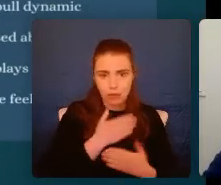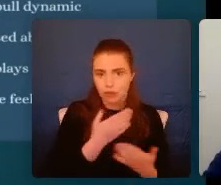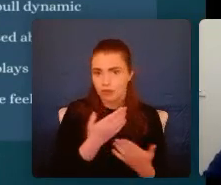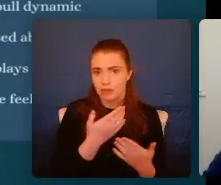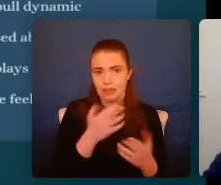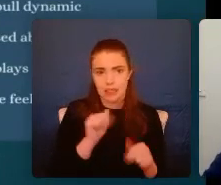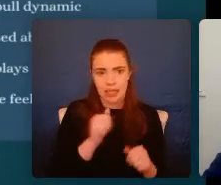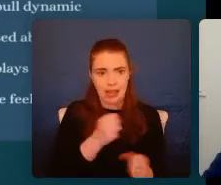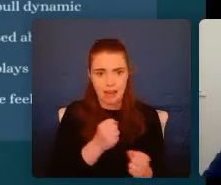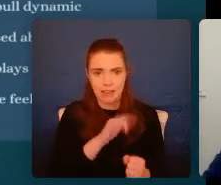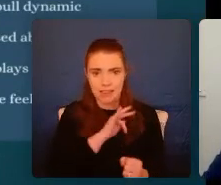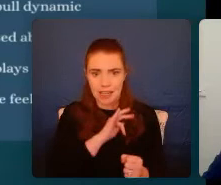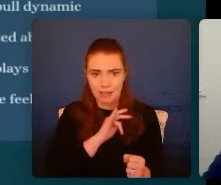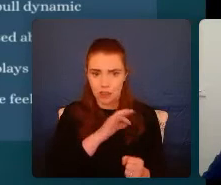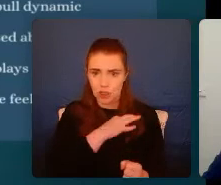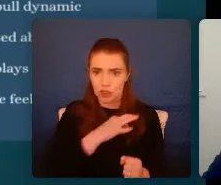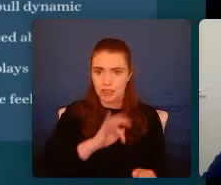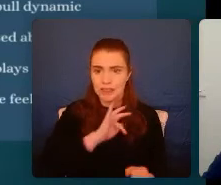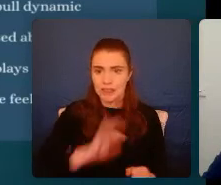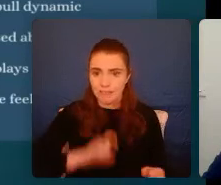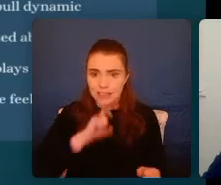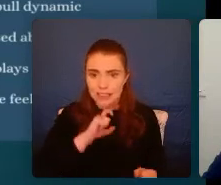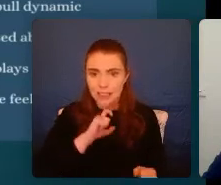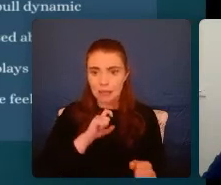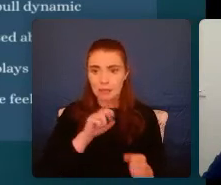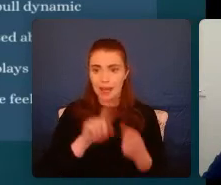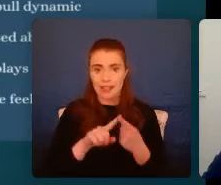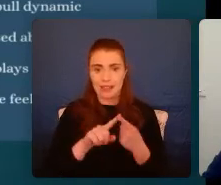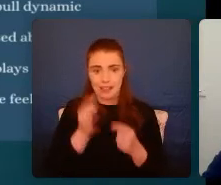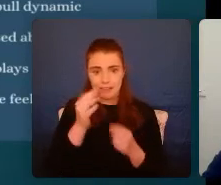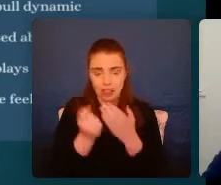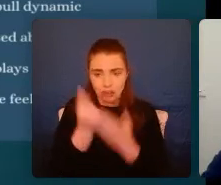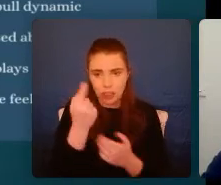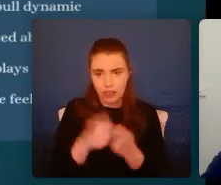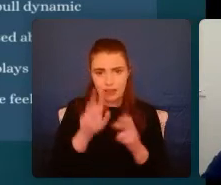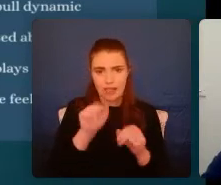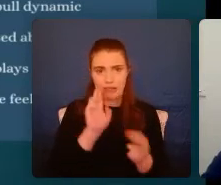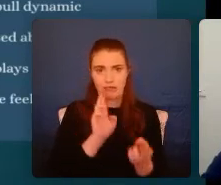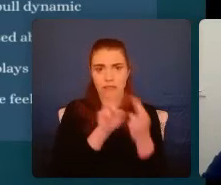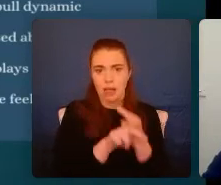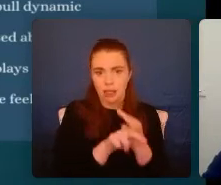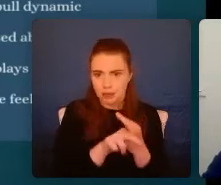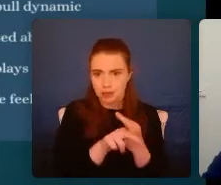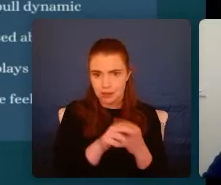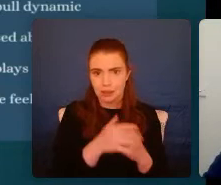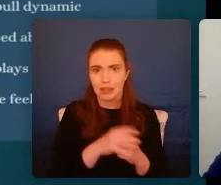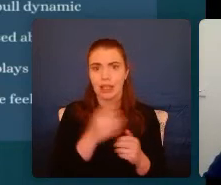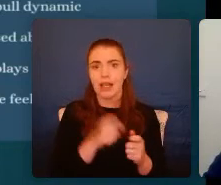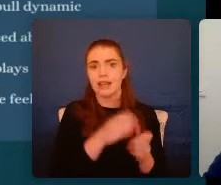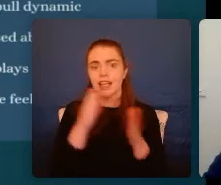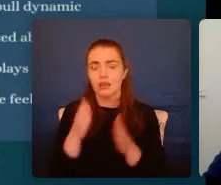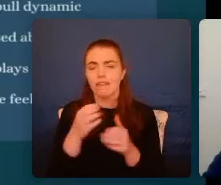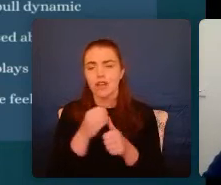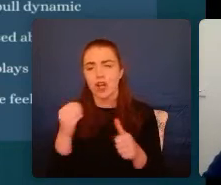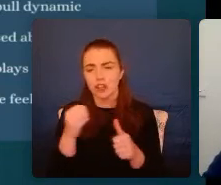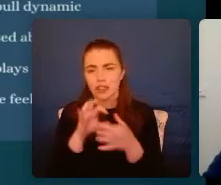And if they do get triggered by something, they can manage that response in a way that we would expect. But then we would see other attachment styles where